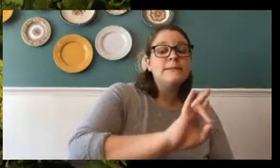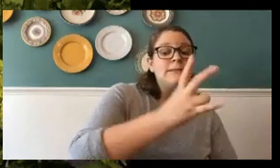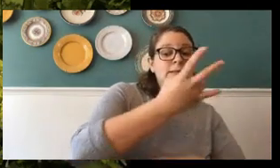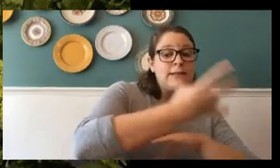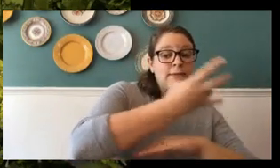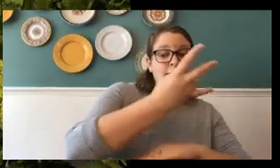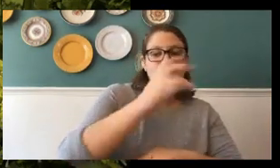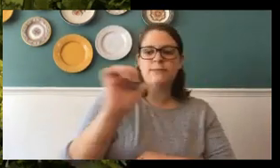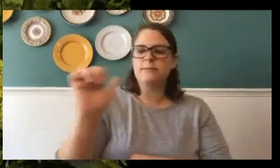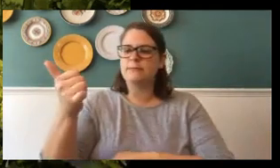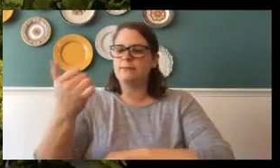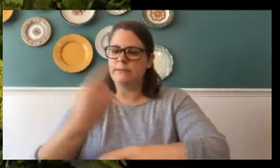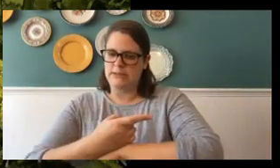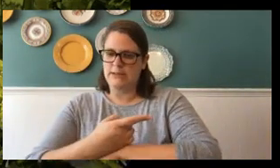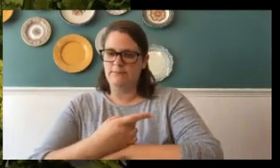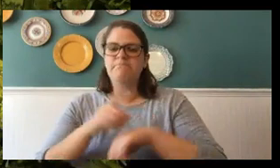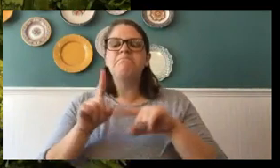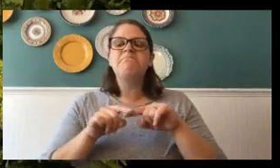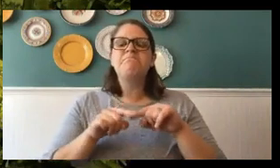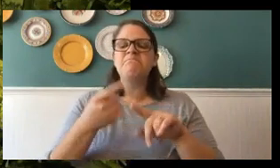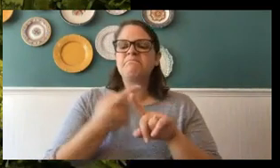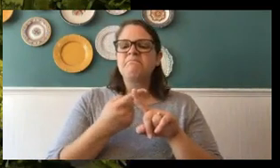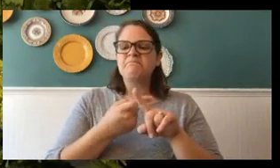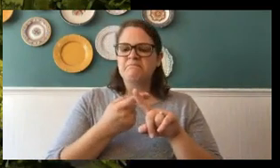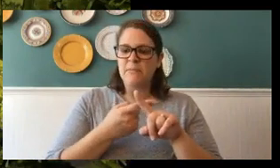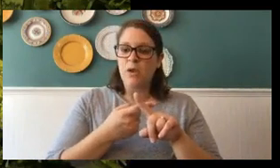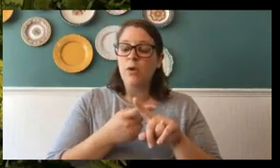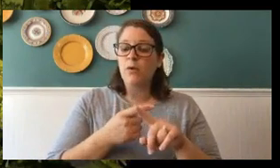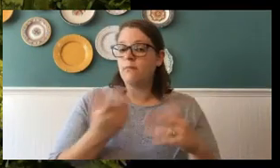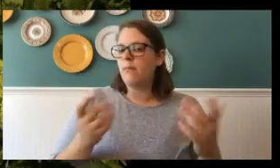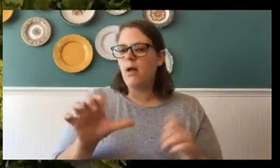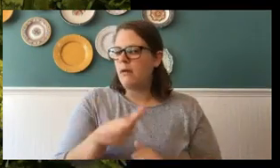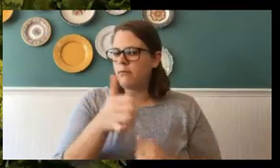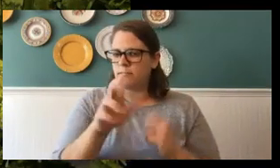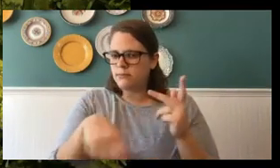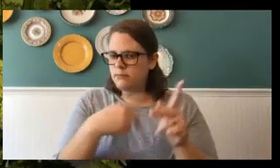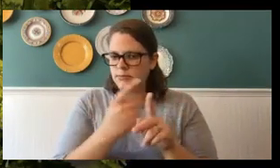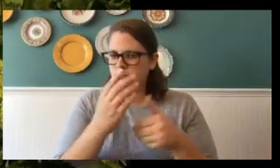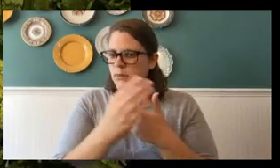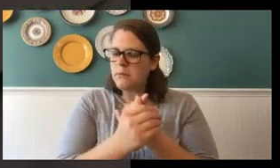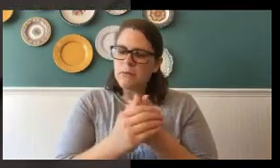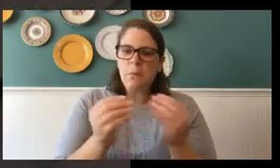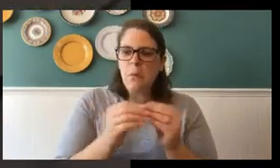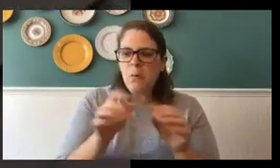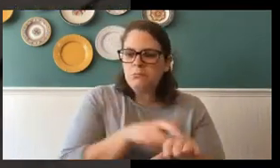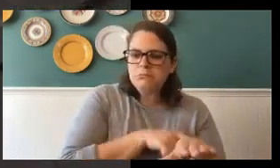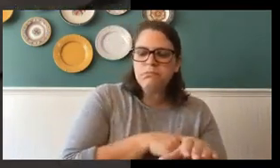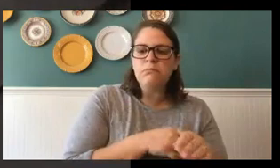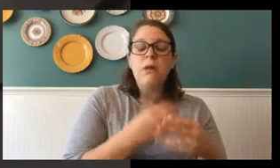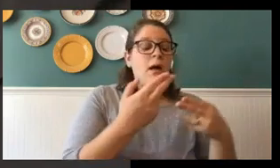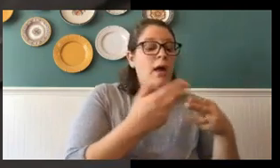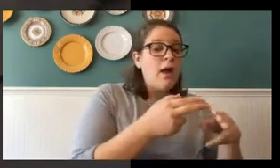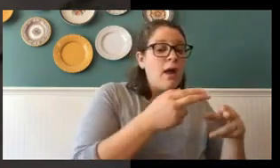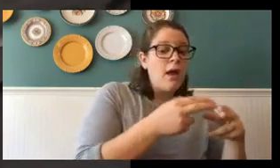upon the temperature. Swallow tails can take a little bit longer. The entire life cycle from egg to